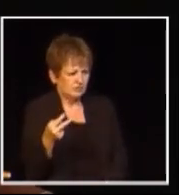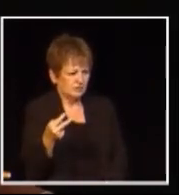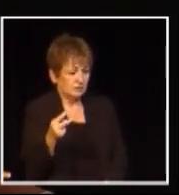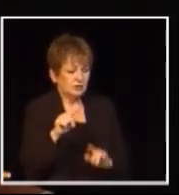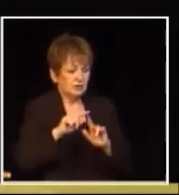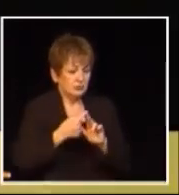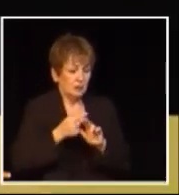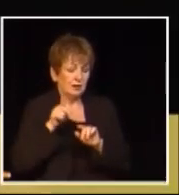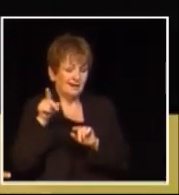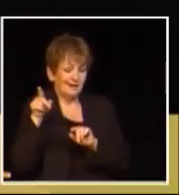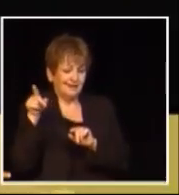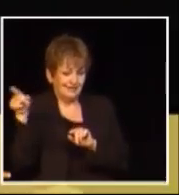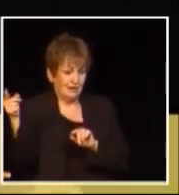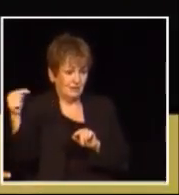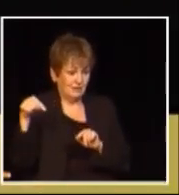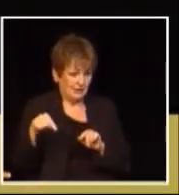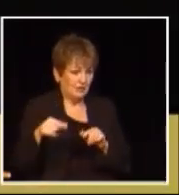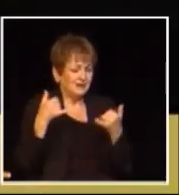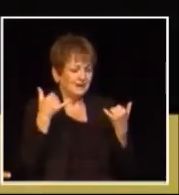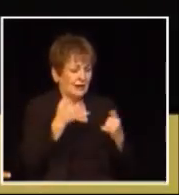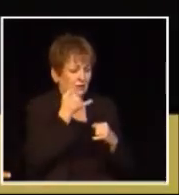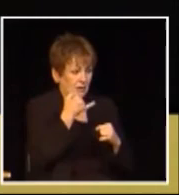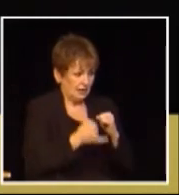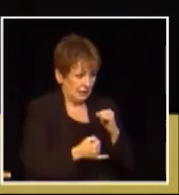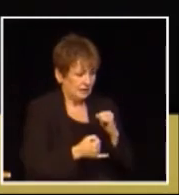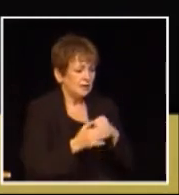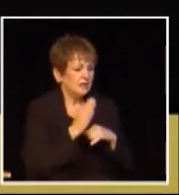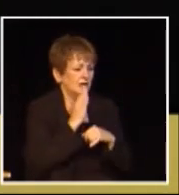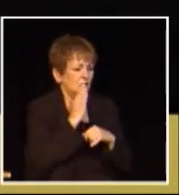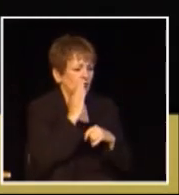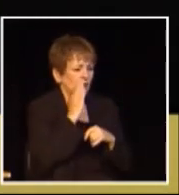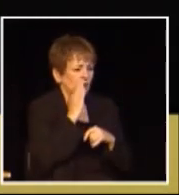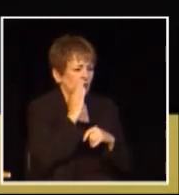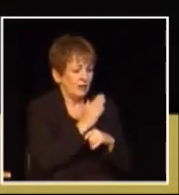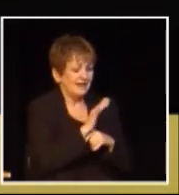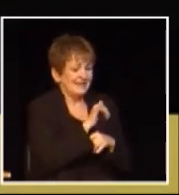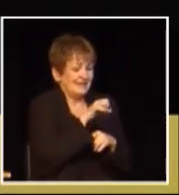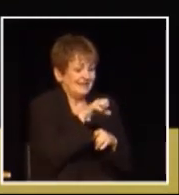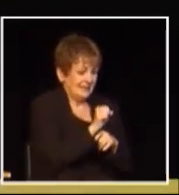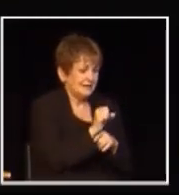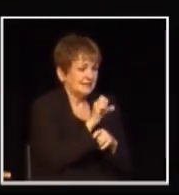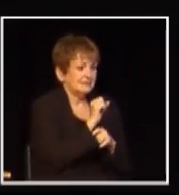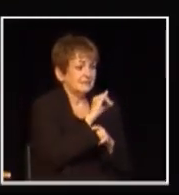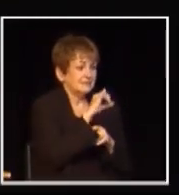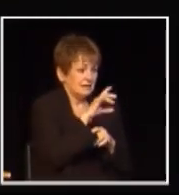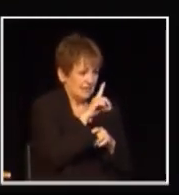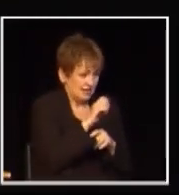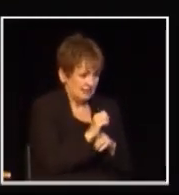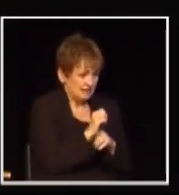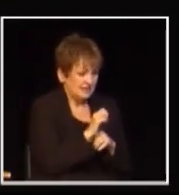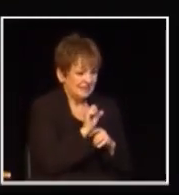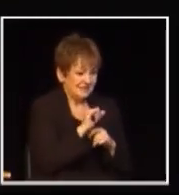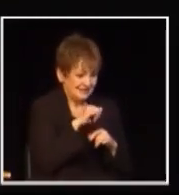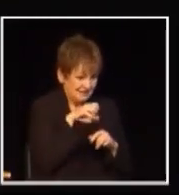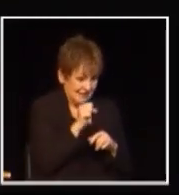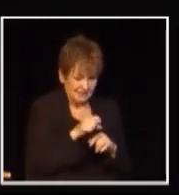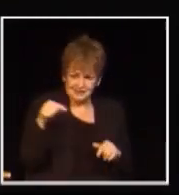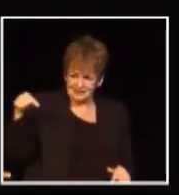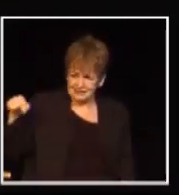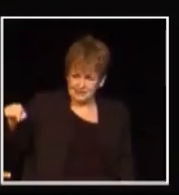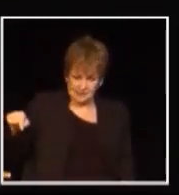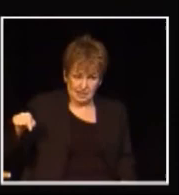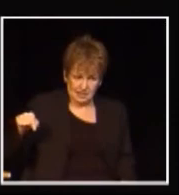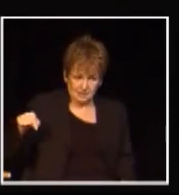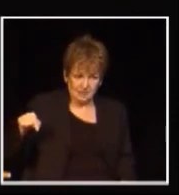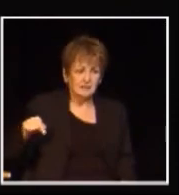the order of presentation from beginning of the evening and I would invite fight HST to give us a one